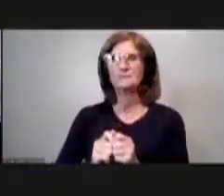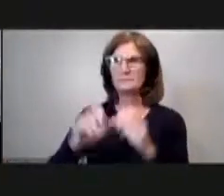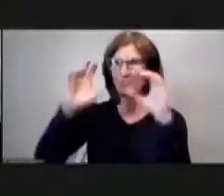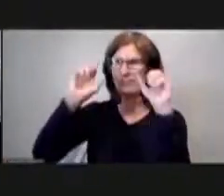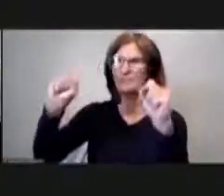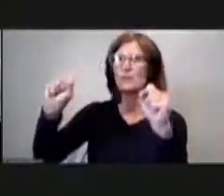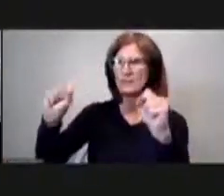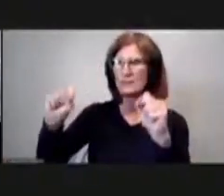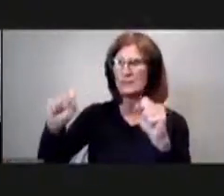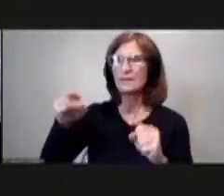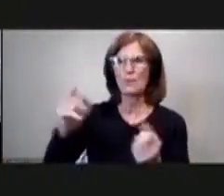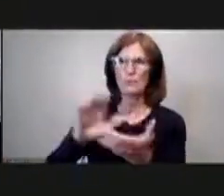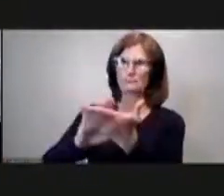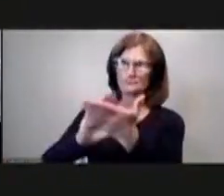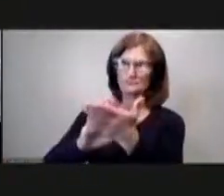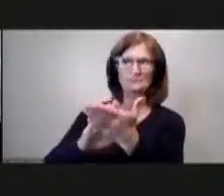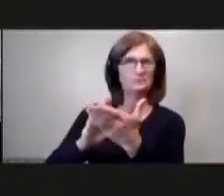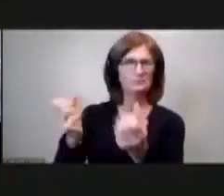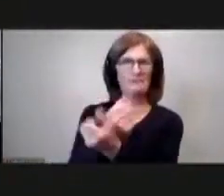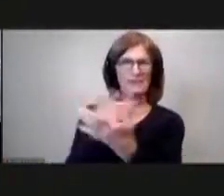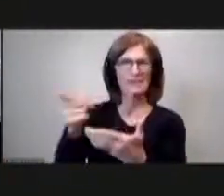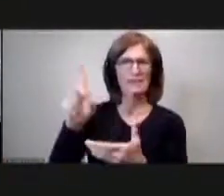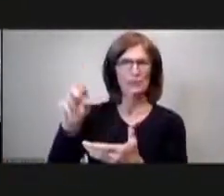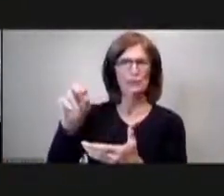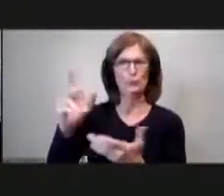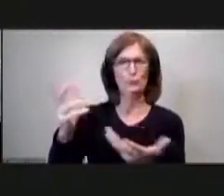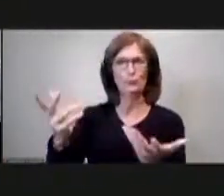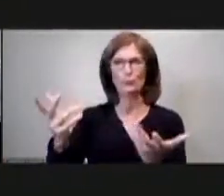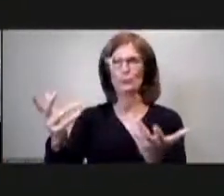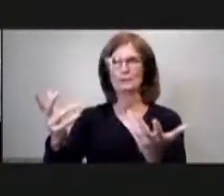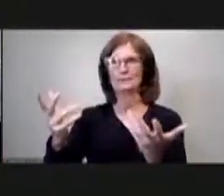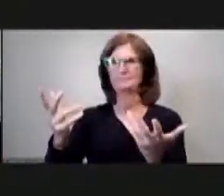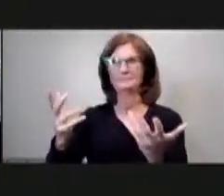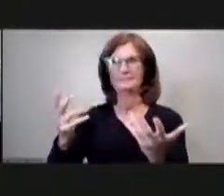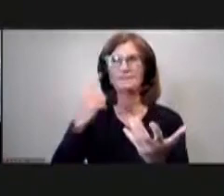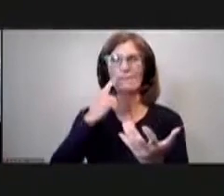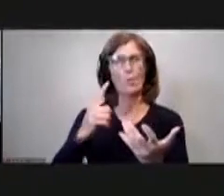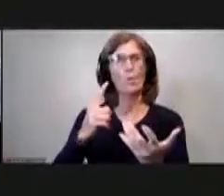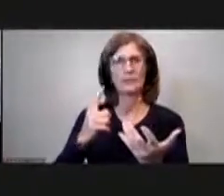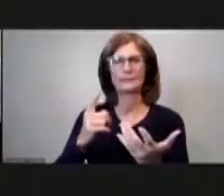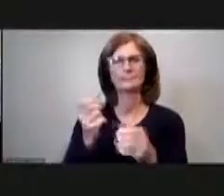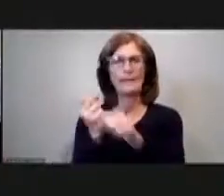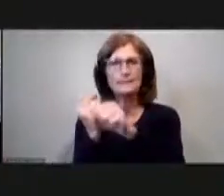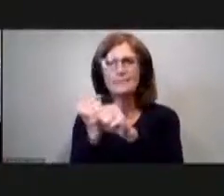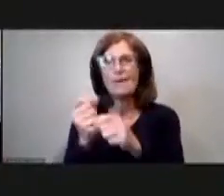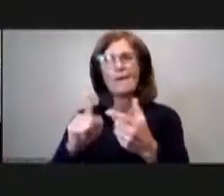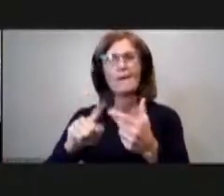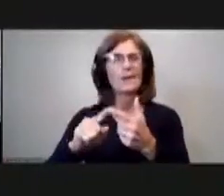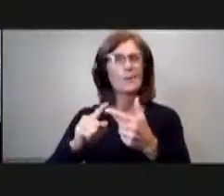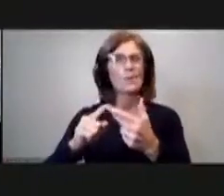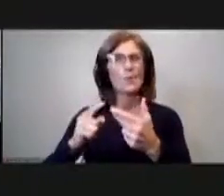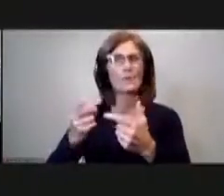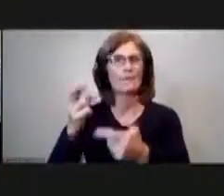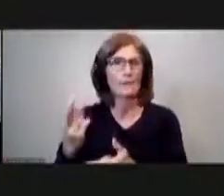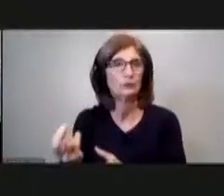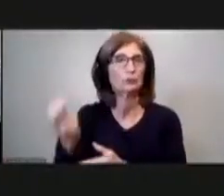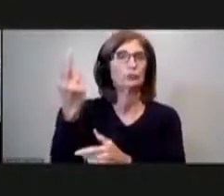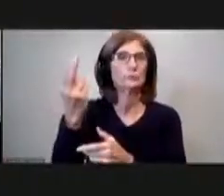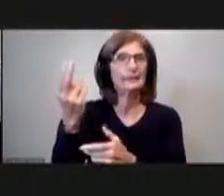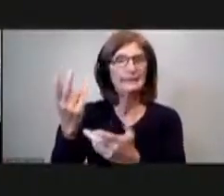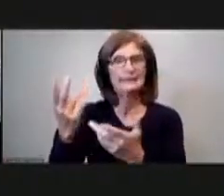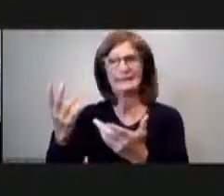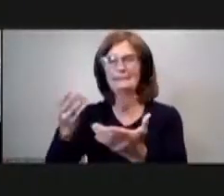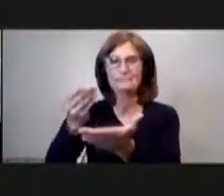commend you for all your actions you're taking on in the you know little league associations whether it be the funding that we're receiving and we can give directly to them